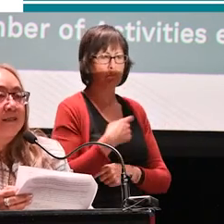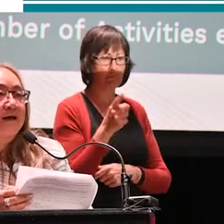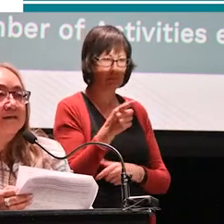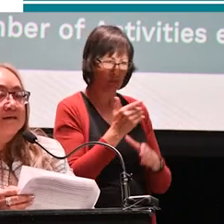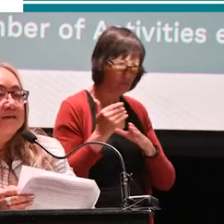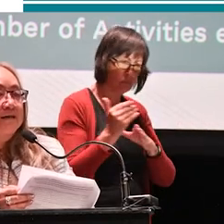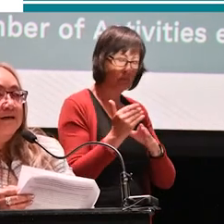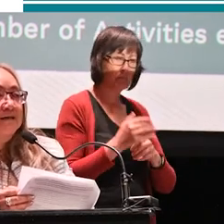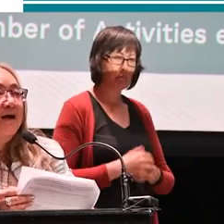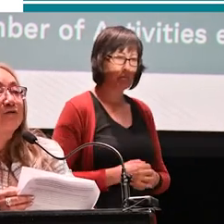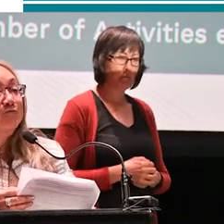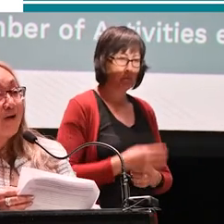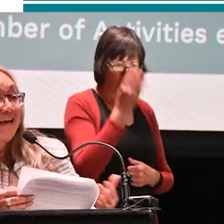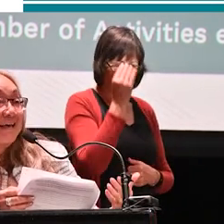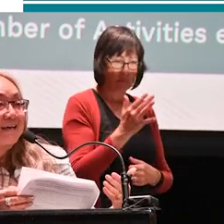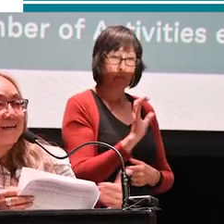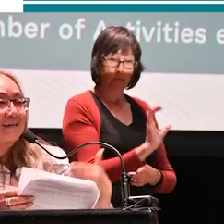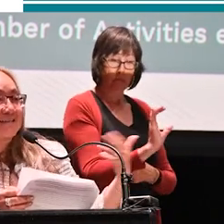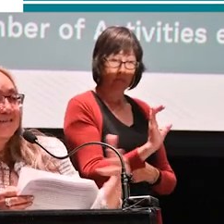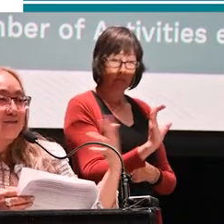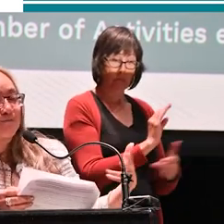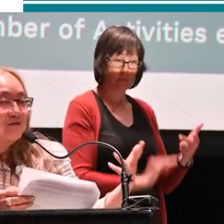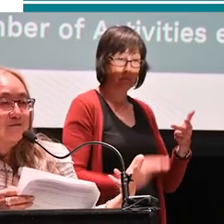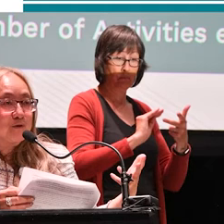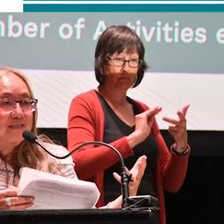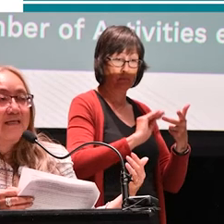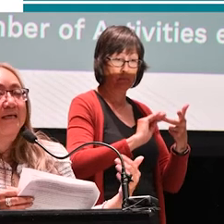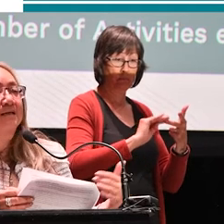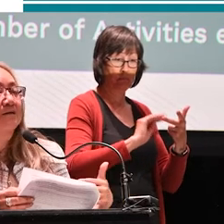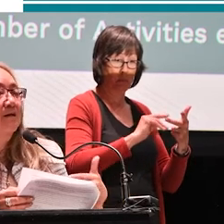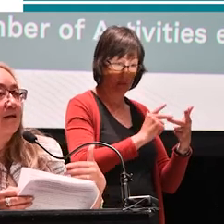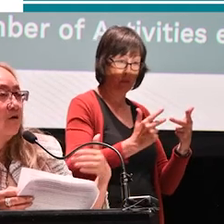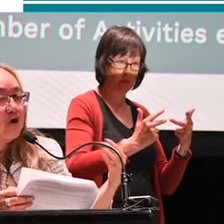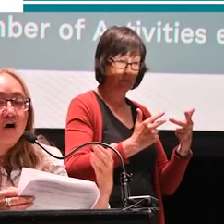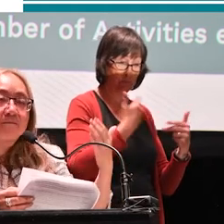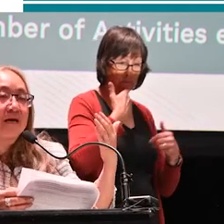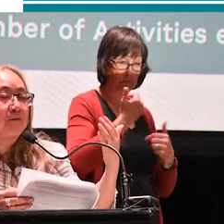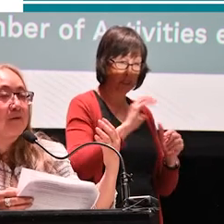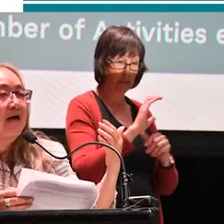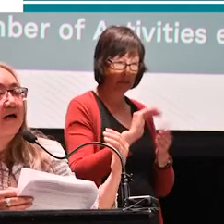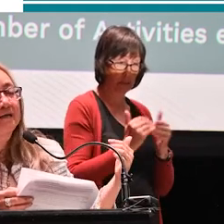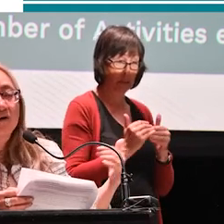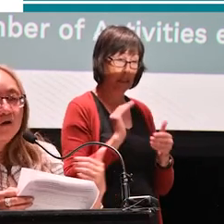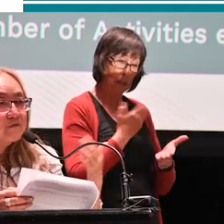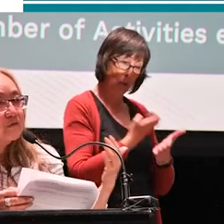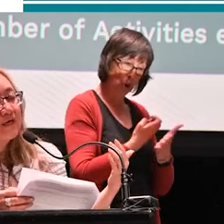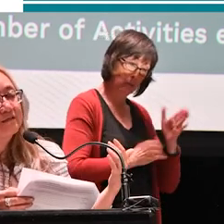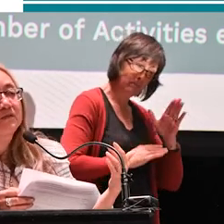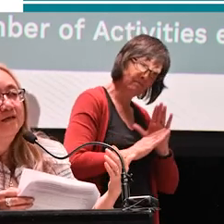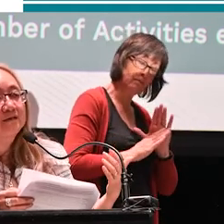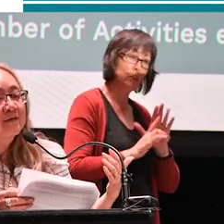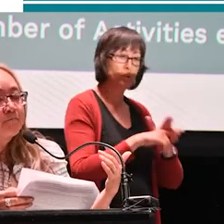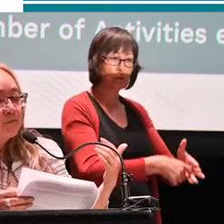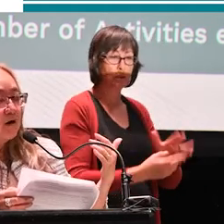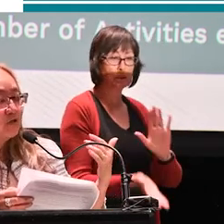that Calgary's ranking as the third most livable city and our economy coming back and all of those kinds